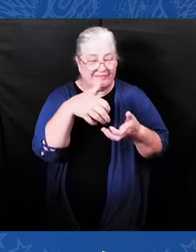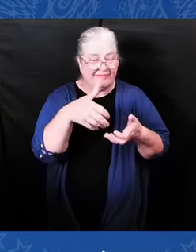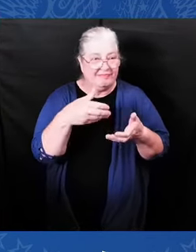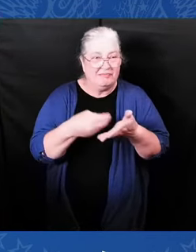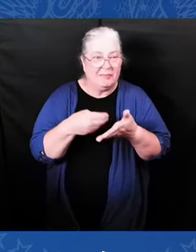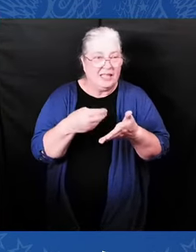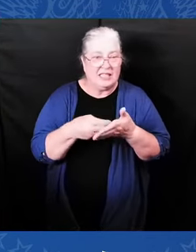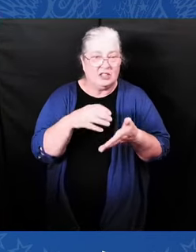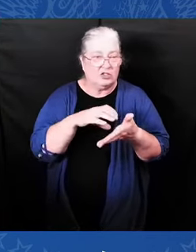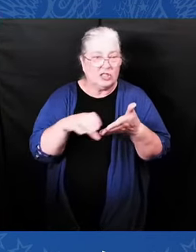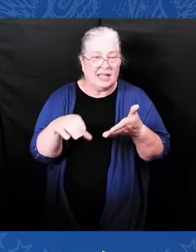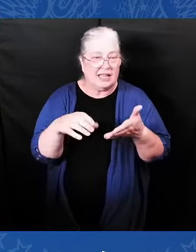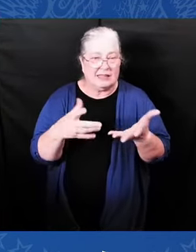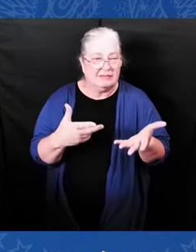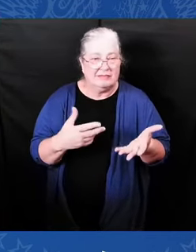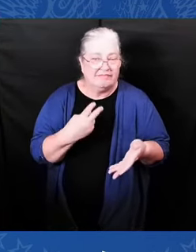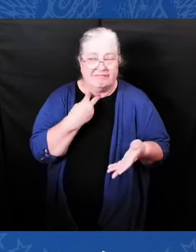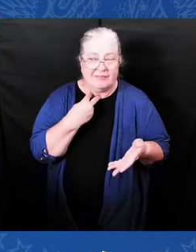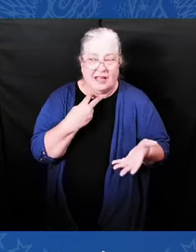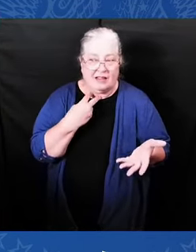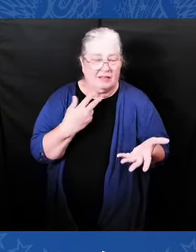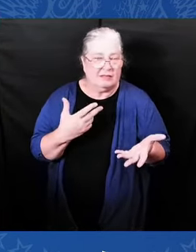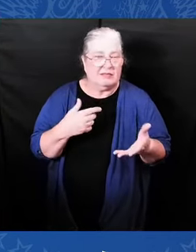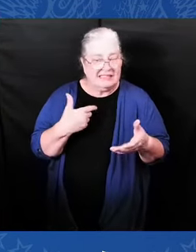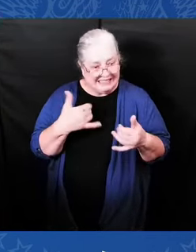job America elected them to do.